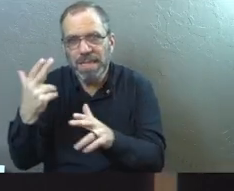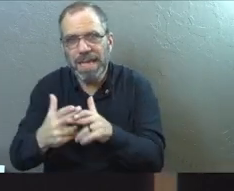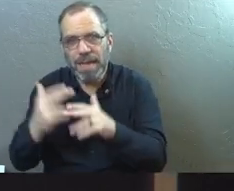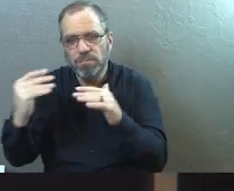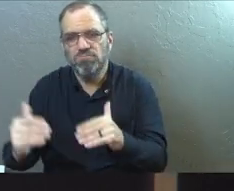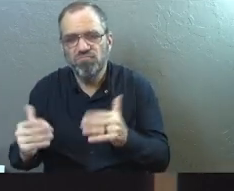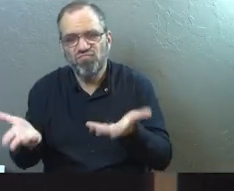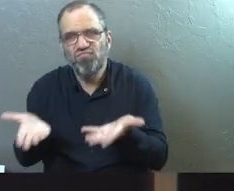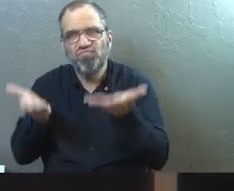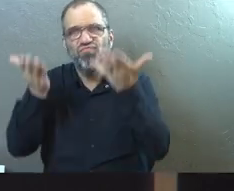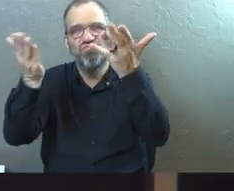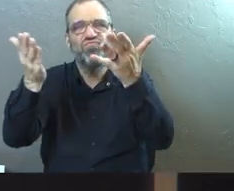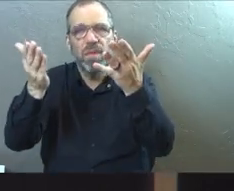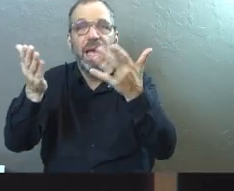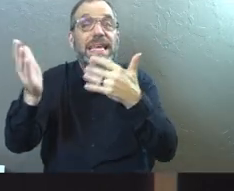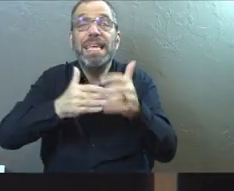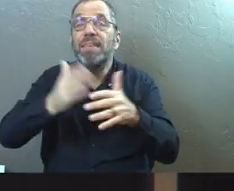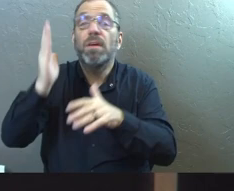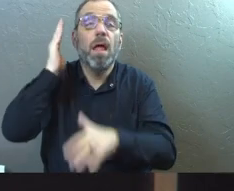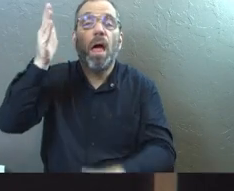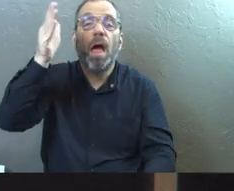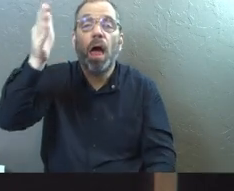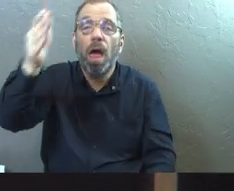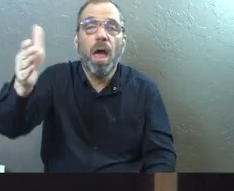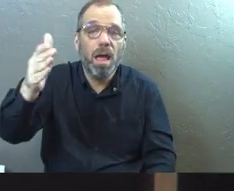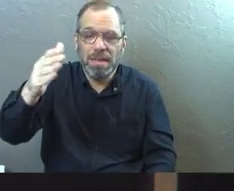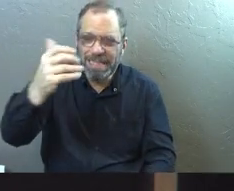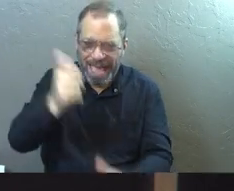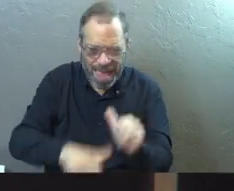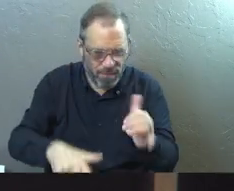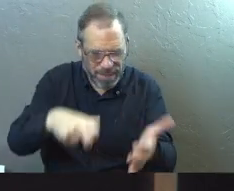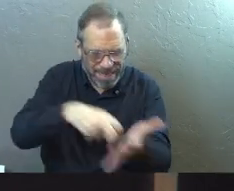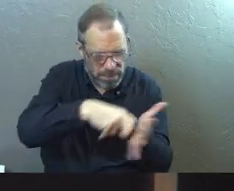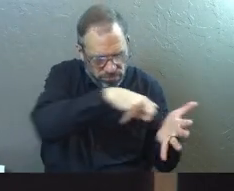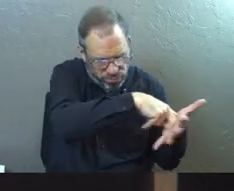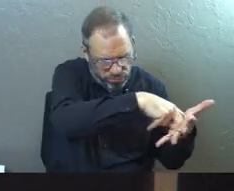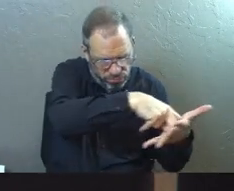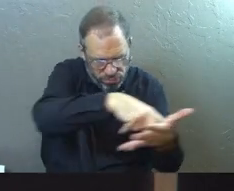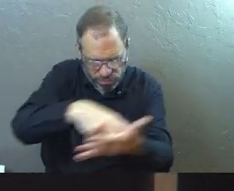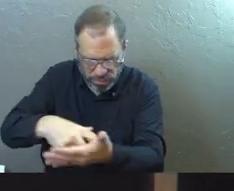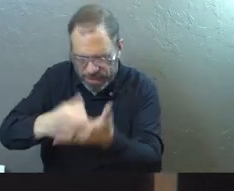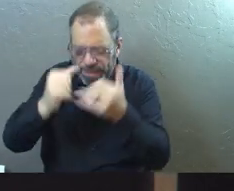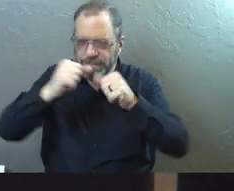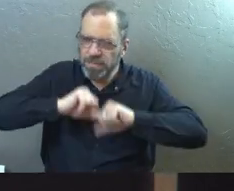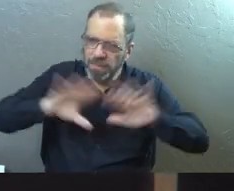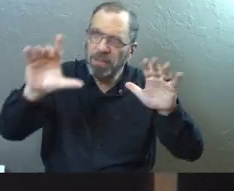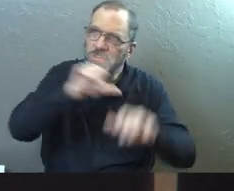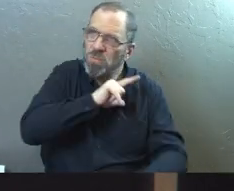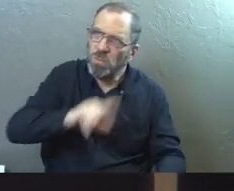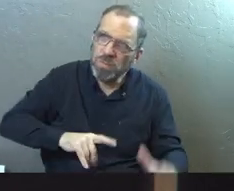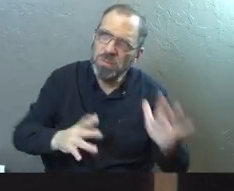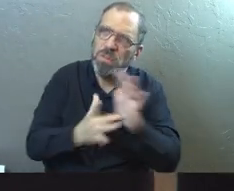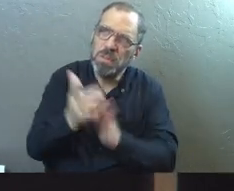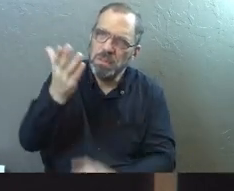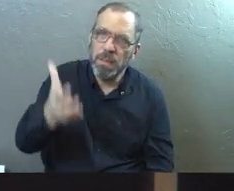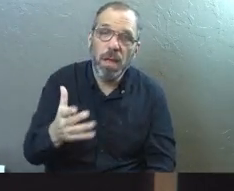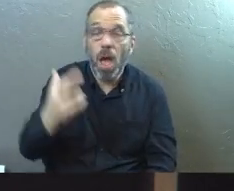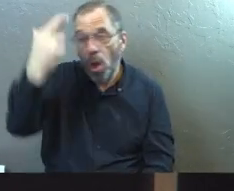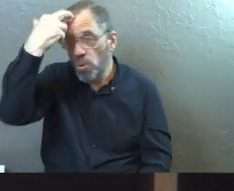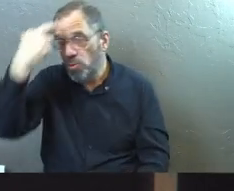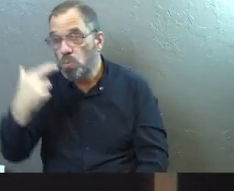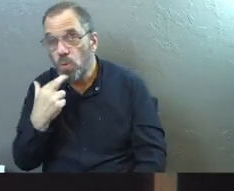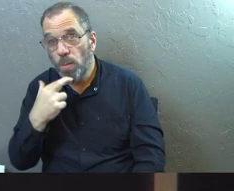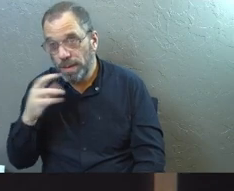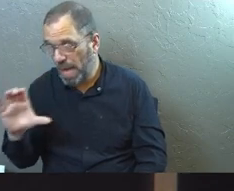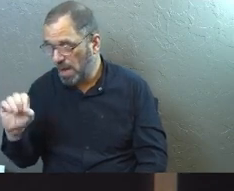forever be lifted high. Even in the end of days right? Every knee will bow and every tongue will confess that Jesus is Lord. I look at the Roman